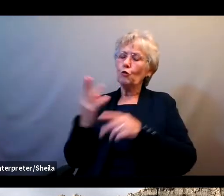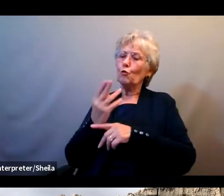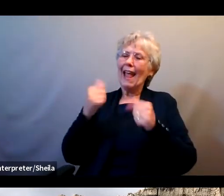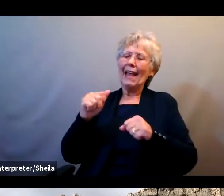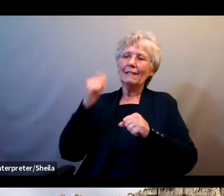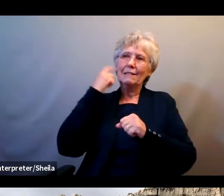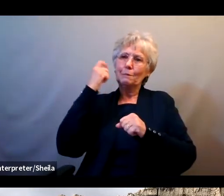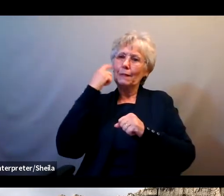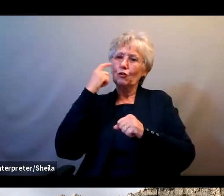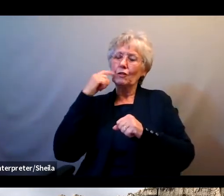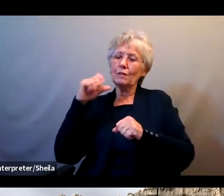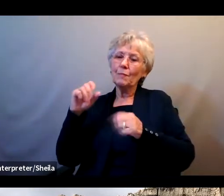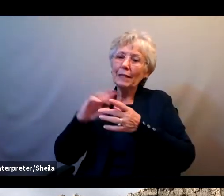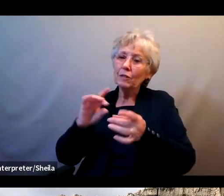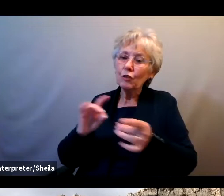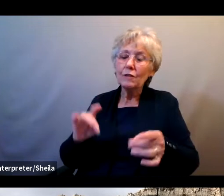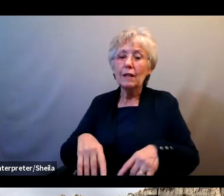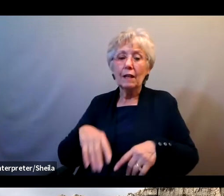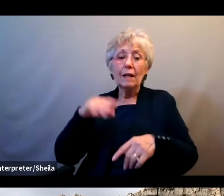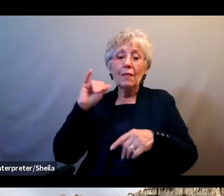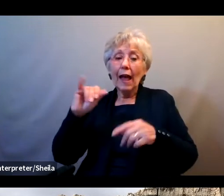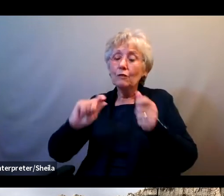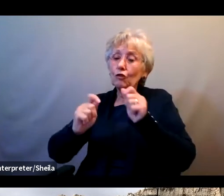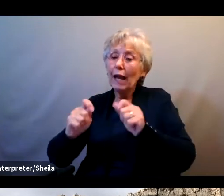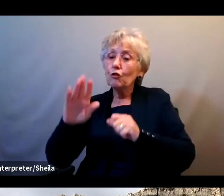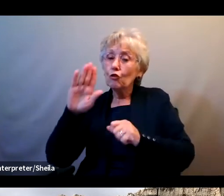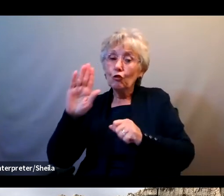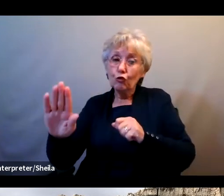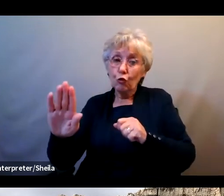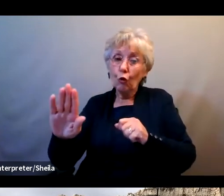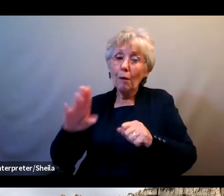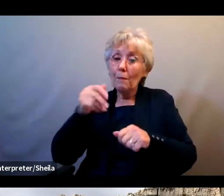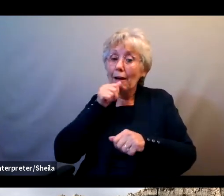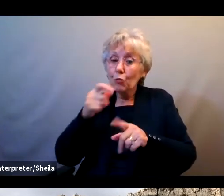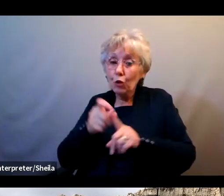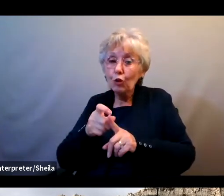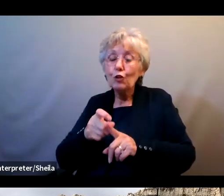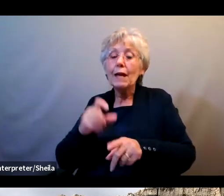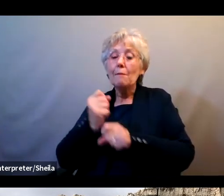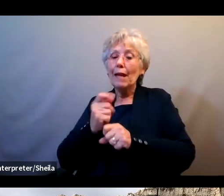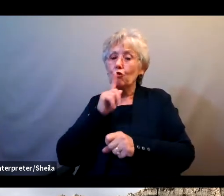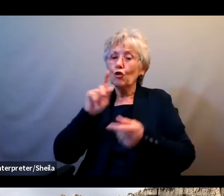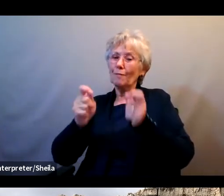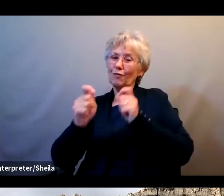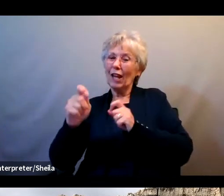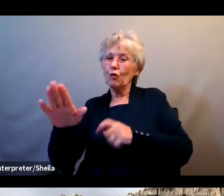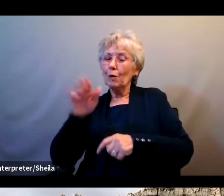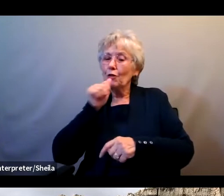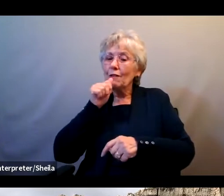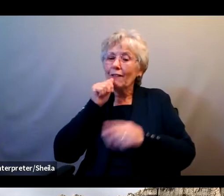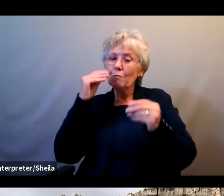update your security software and use multi-factor authentication and backup your data.